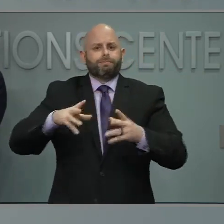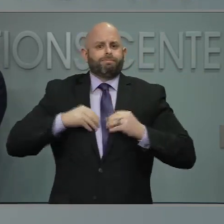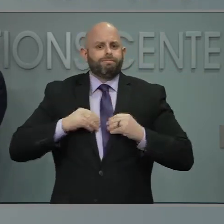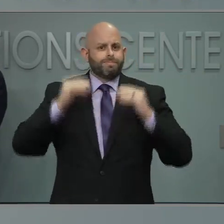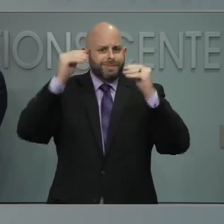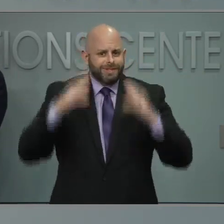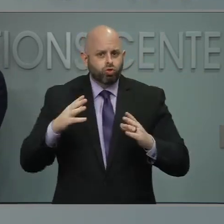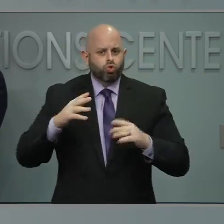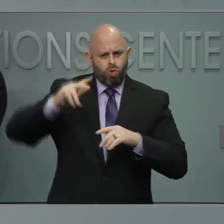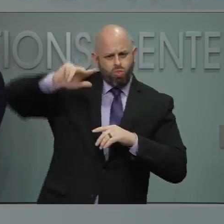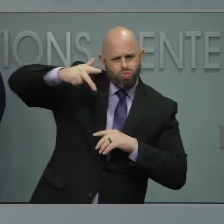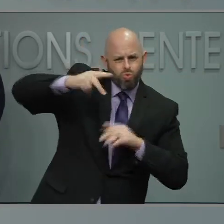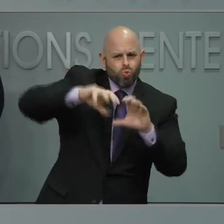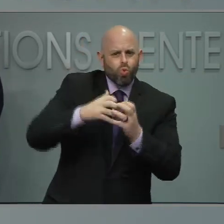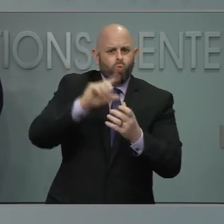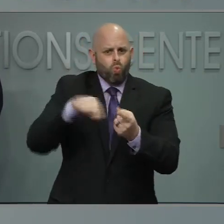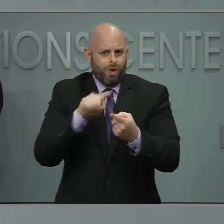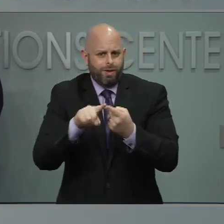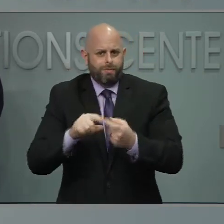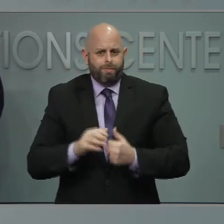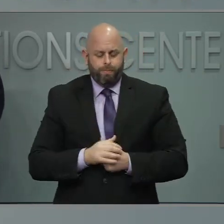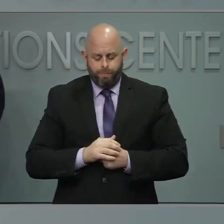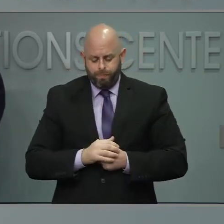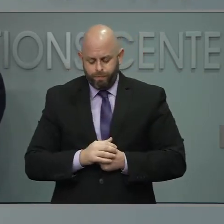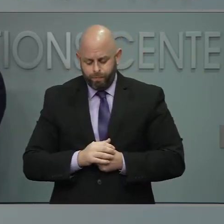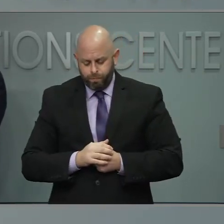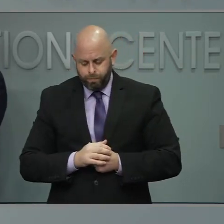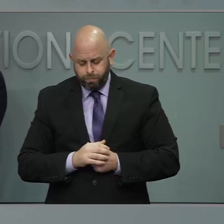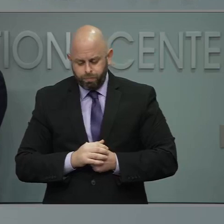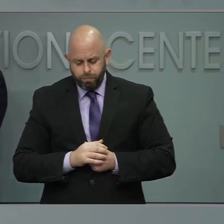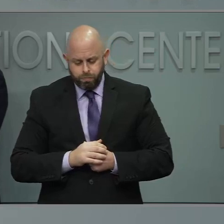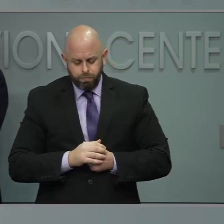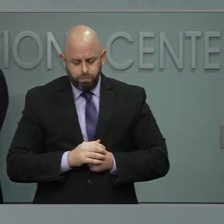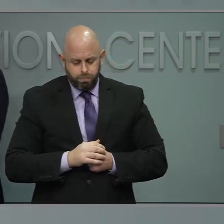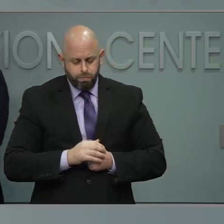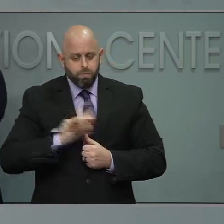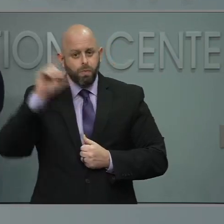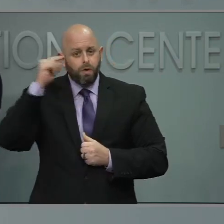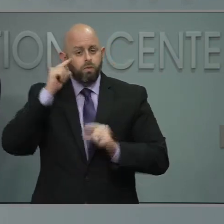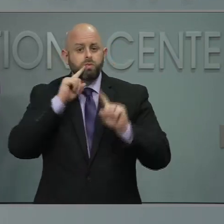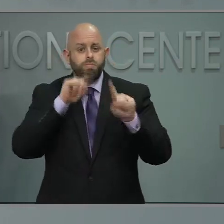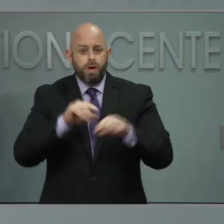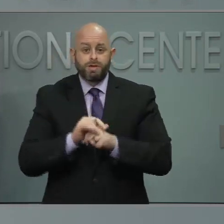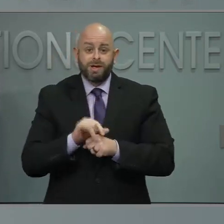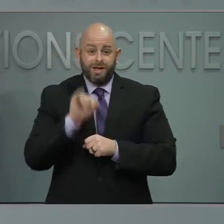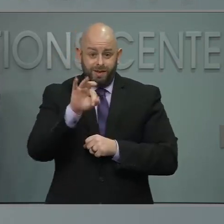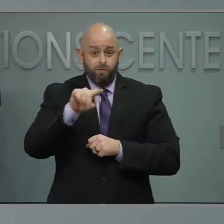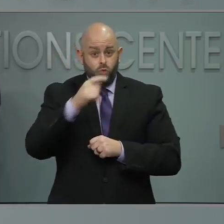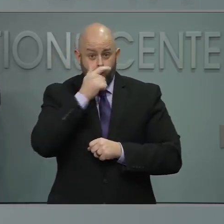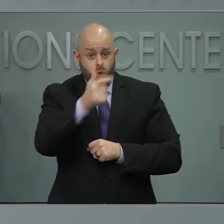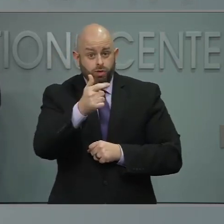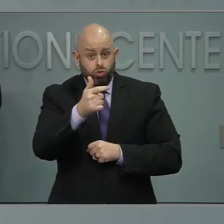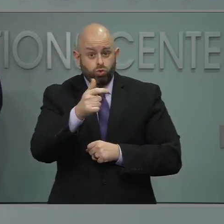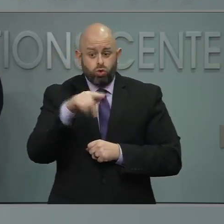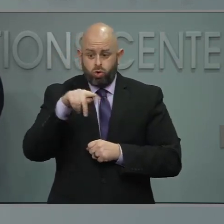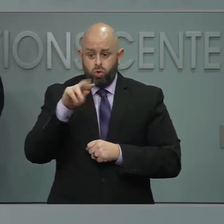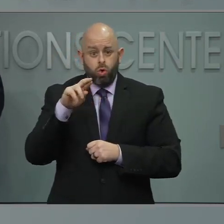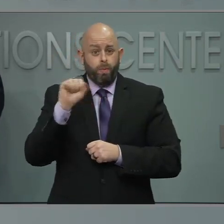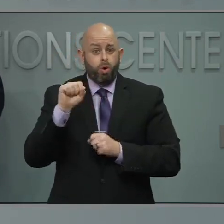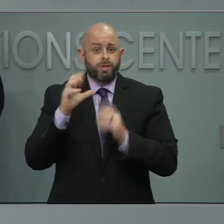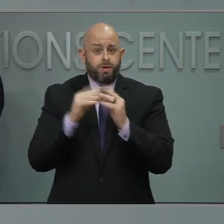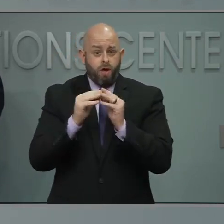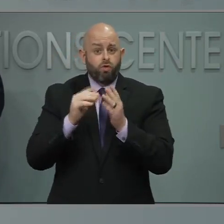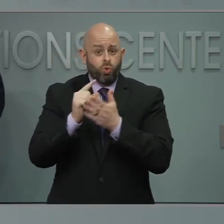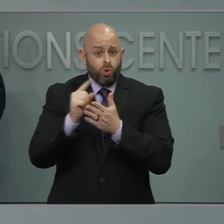question. And if you've watched very many of these press conferences, you know what I say is that the number